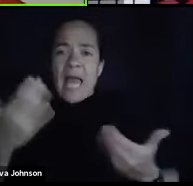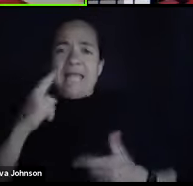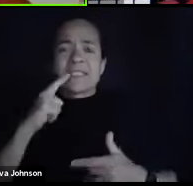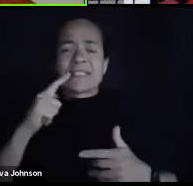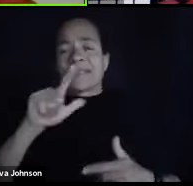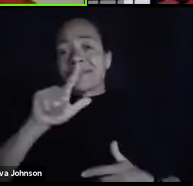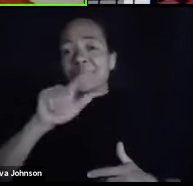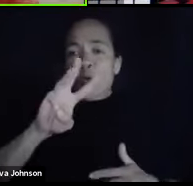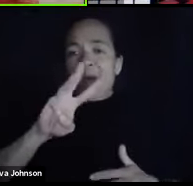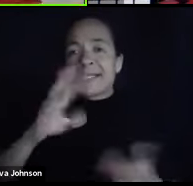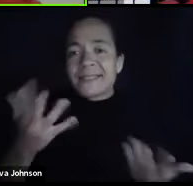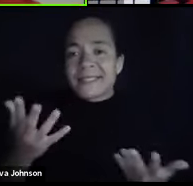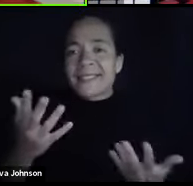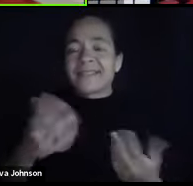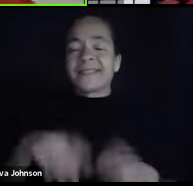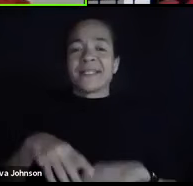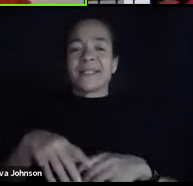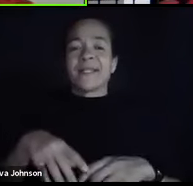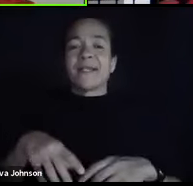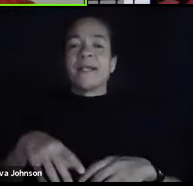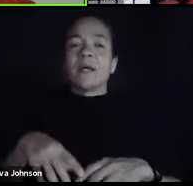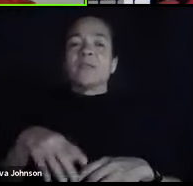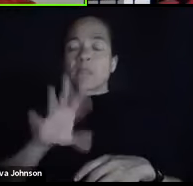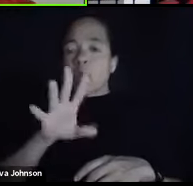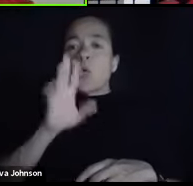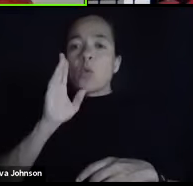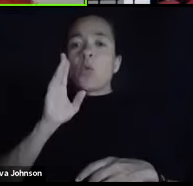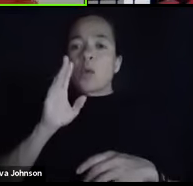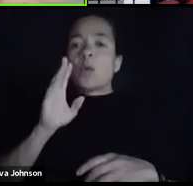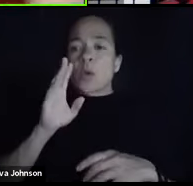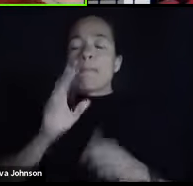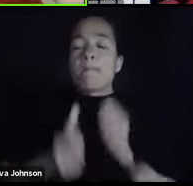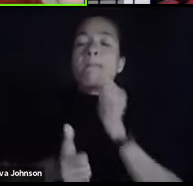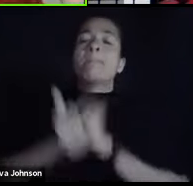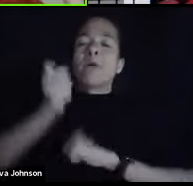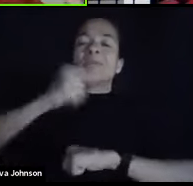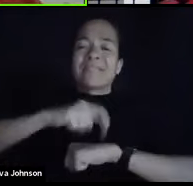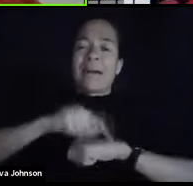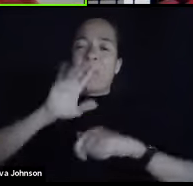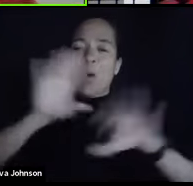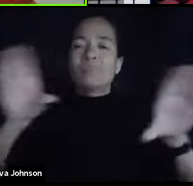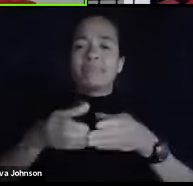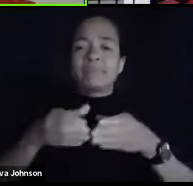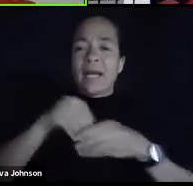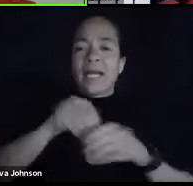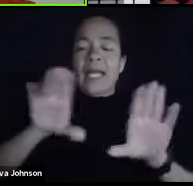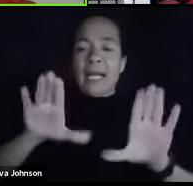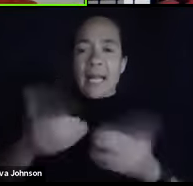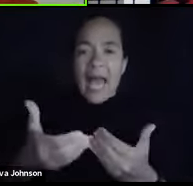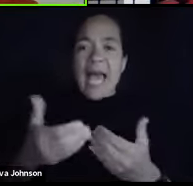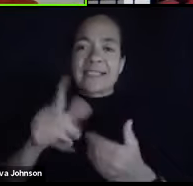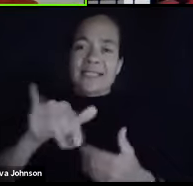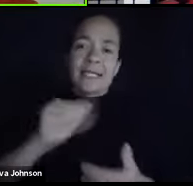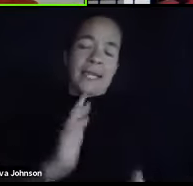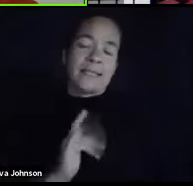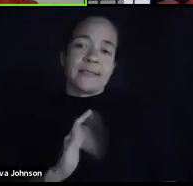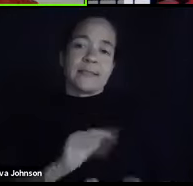ability to still get you into the classroom as much as you can. And so it was still maintaining social distancing, of course, which is nice. So